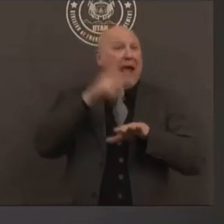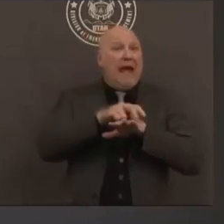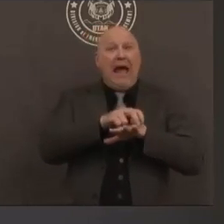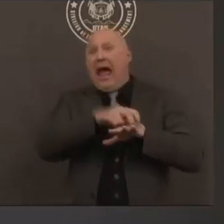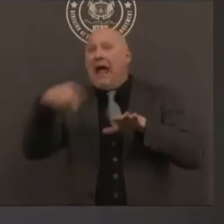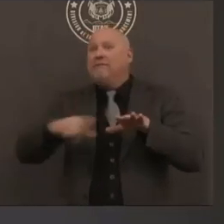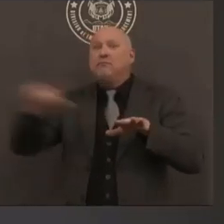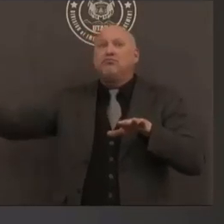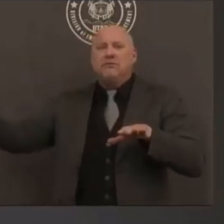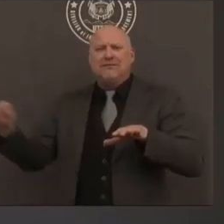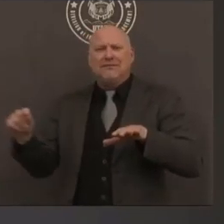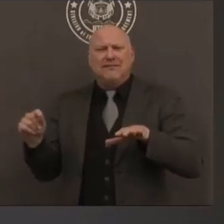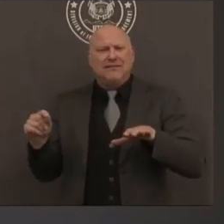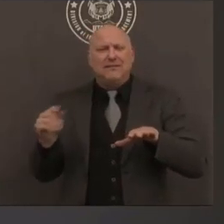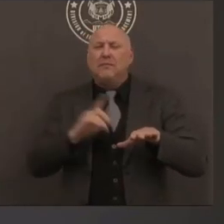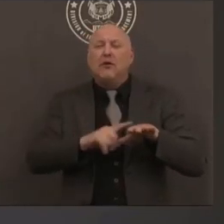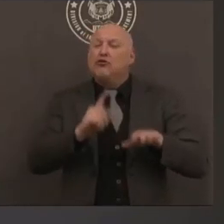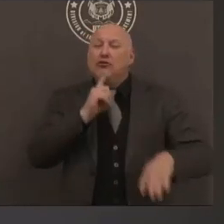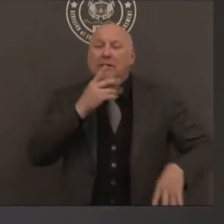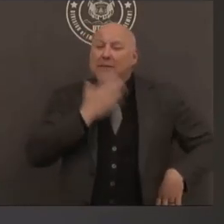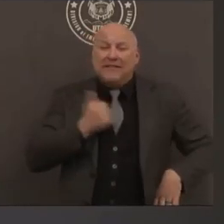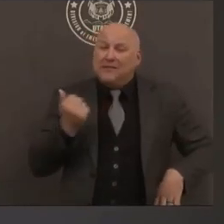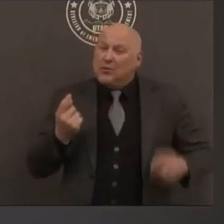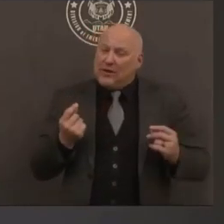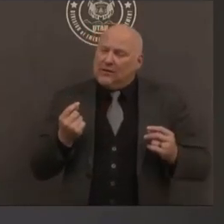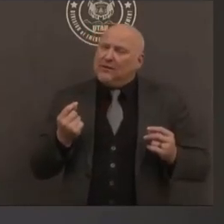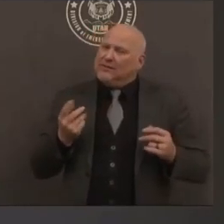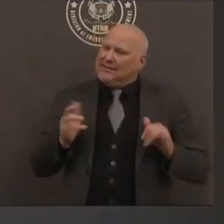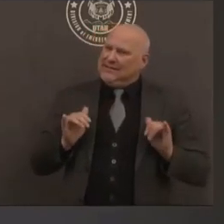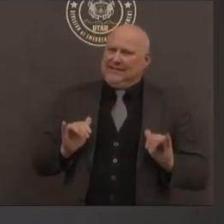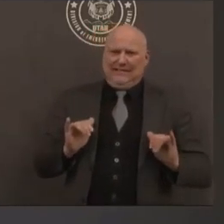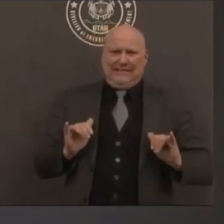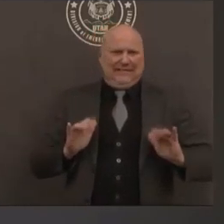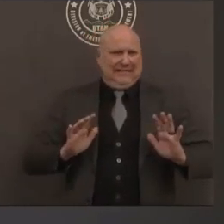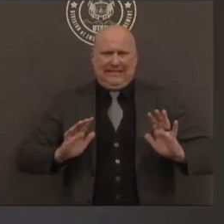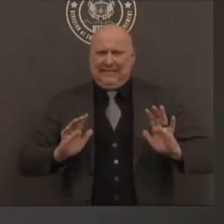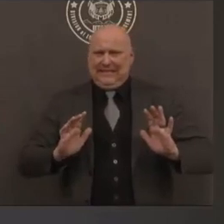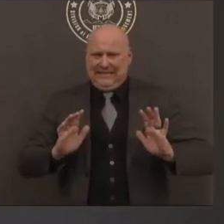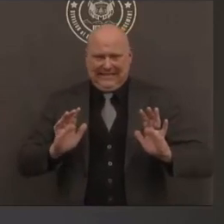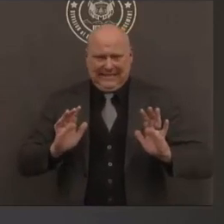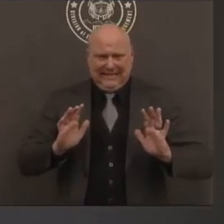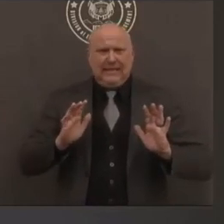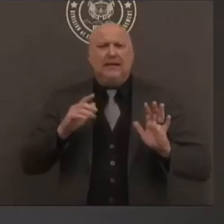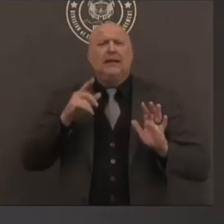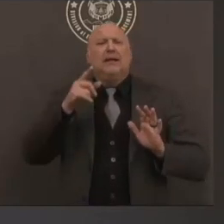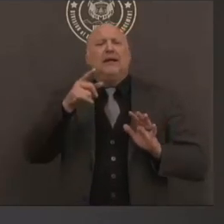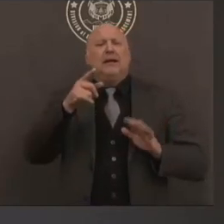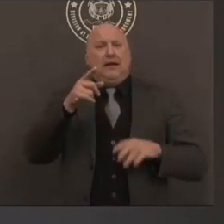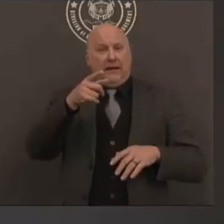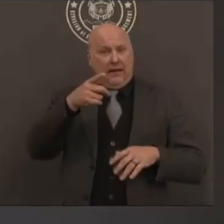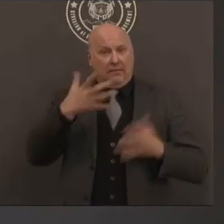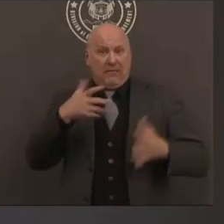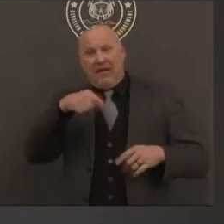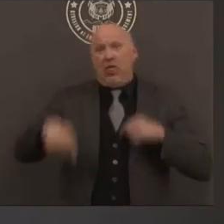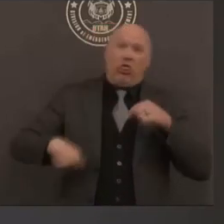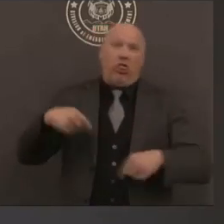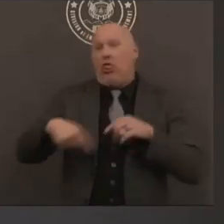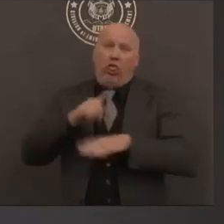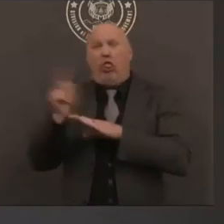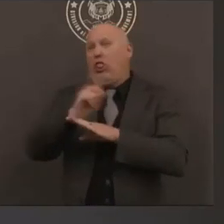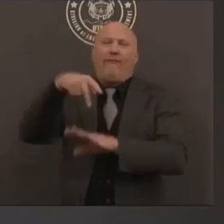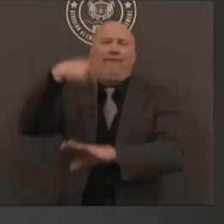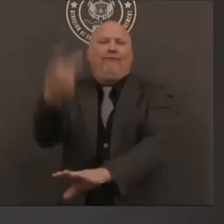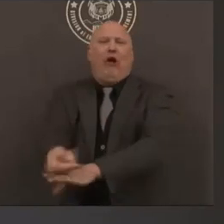is to make sure that you are staying in place because an earthquake could very easily drop you to the ground if it is something pretty